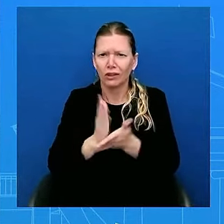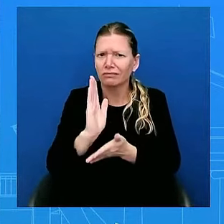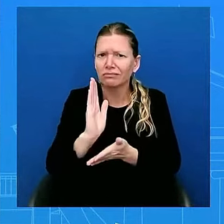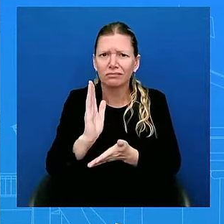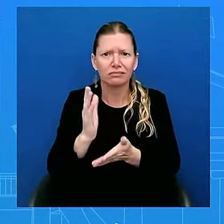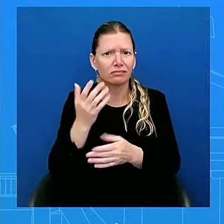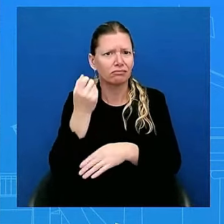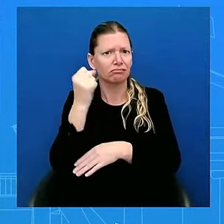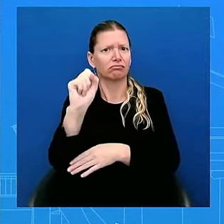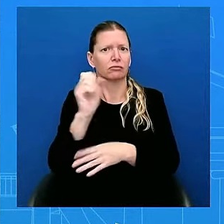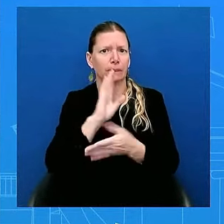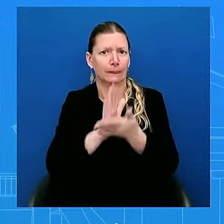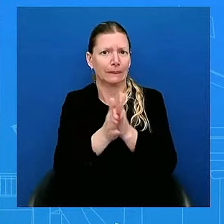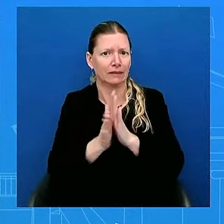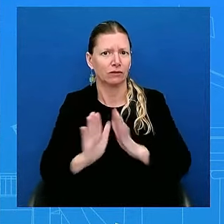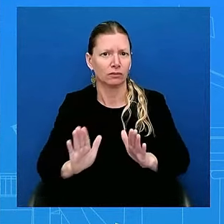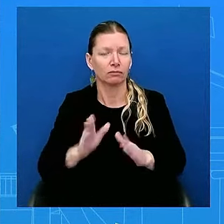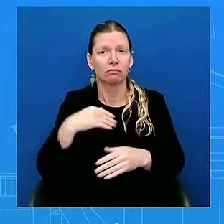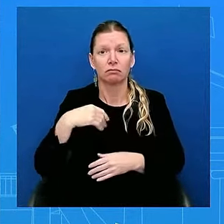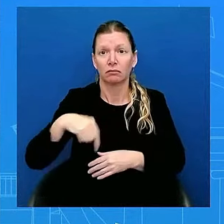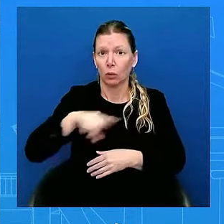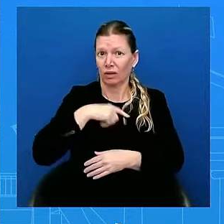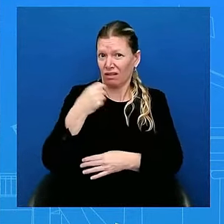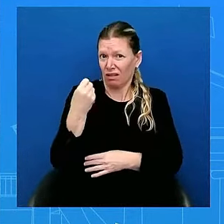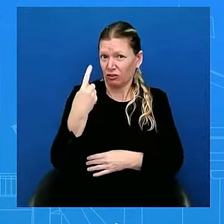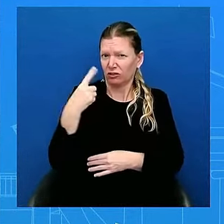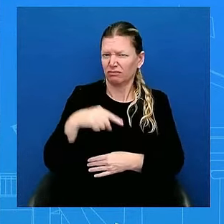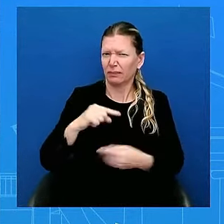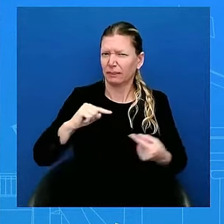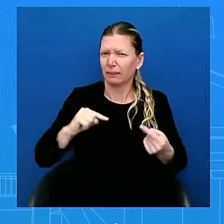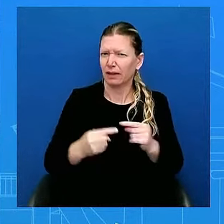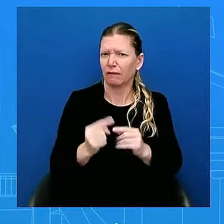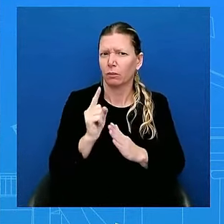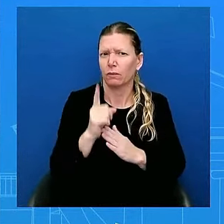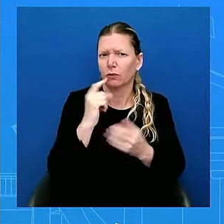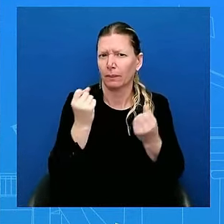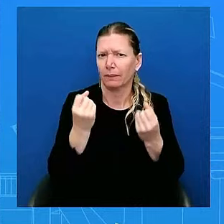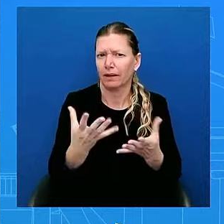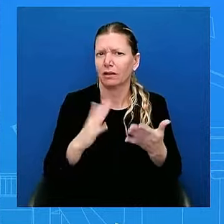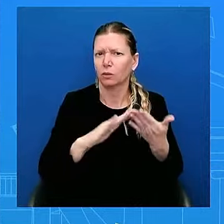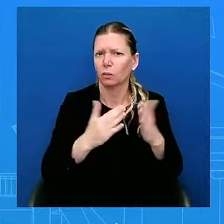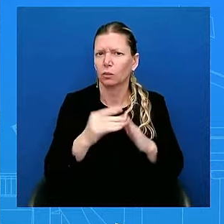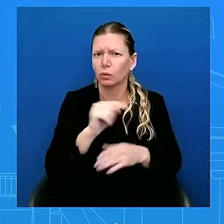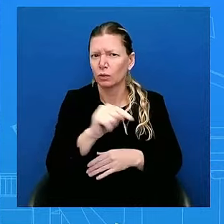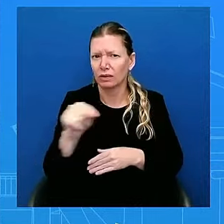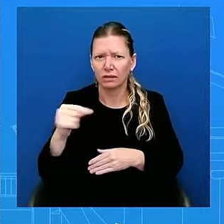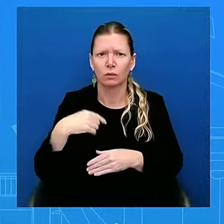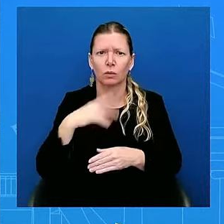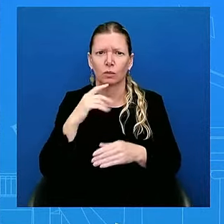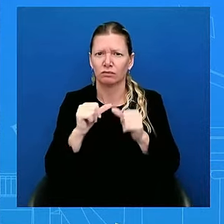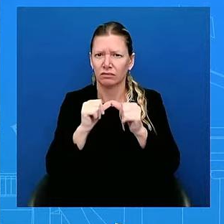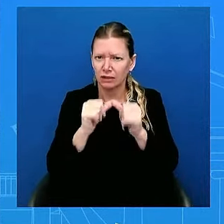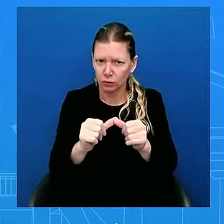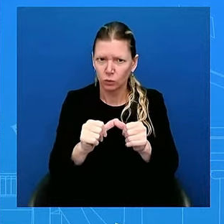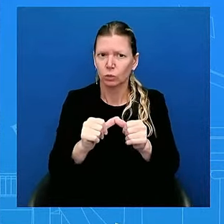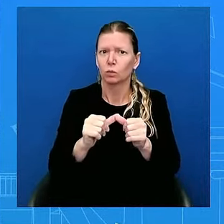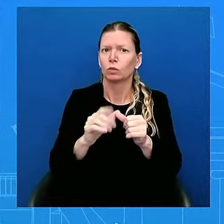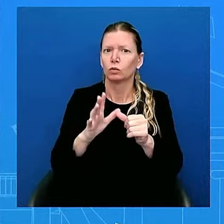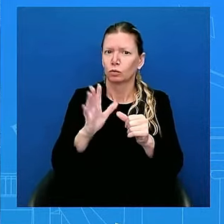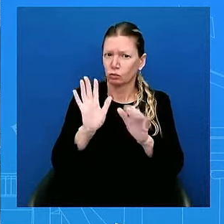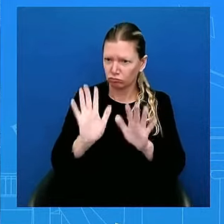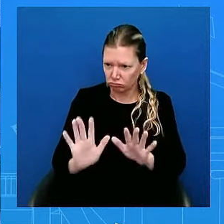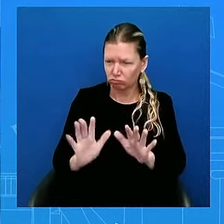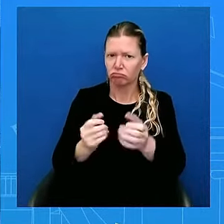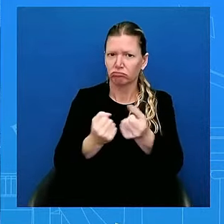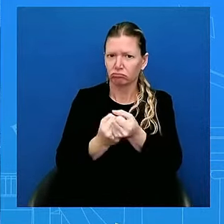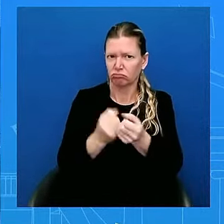continue to condemn, strongly condemn any form of violence or any destruction of property. That is something we've been consistent on. Go ahead, Nancy. Thanks, Green. You read the President's